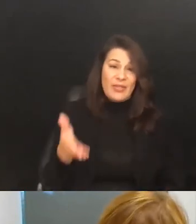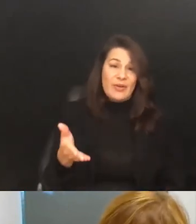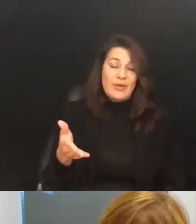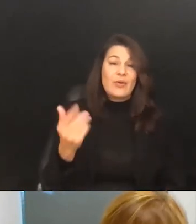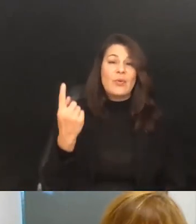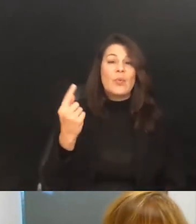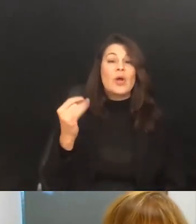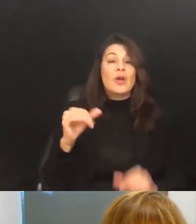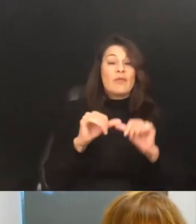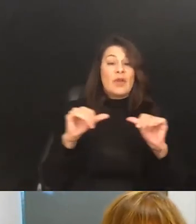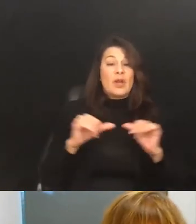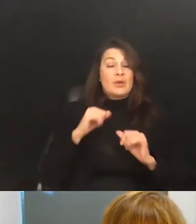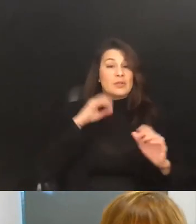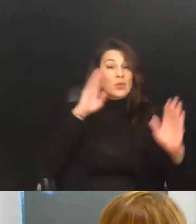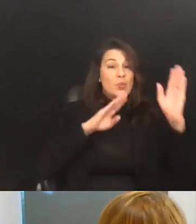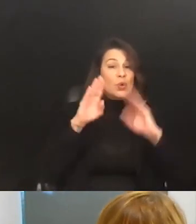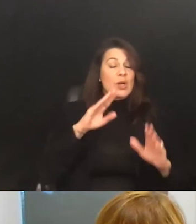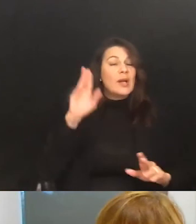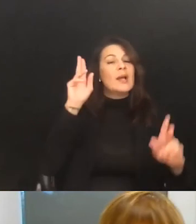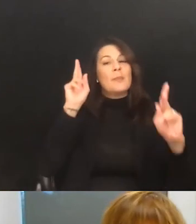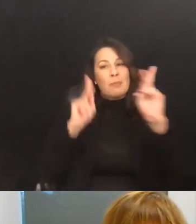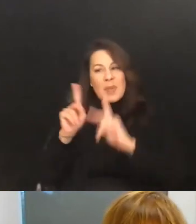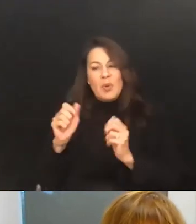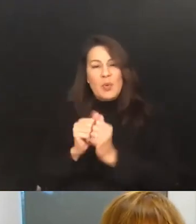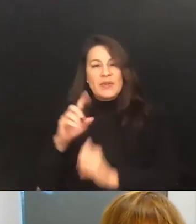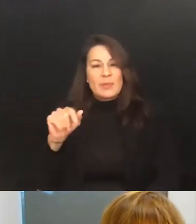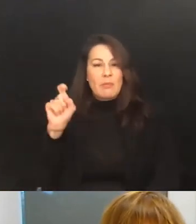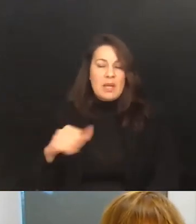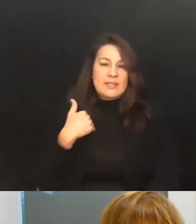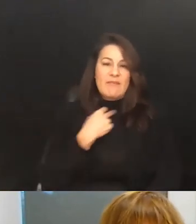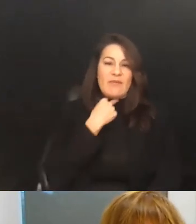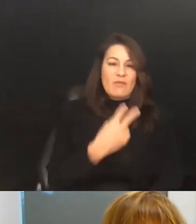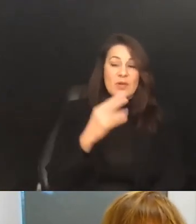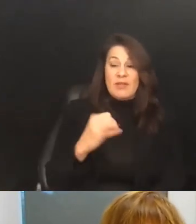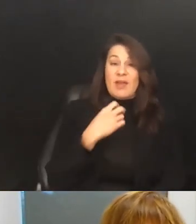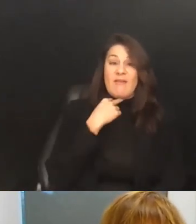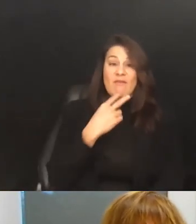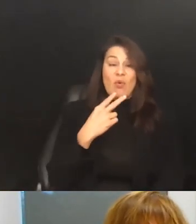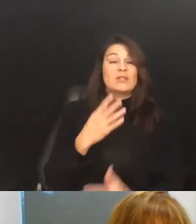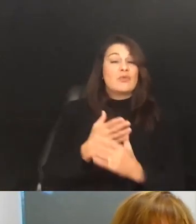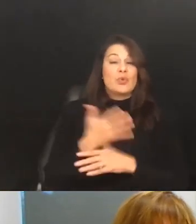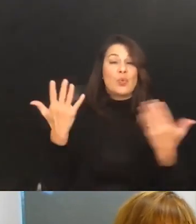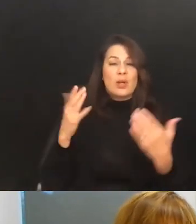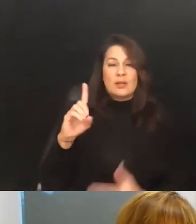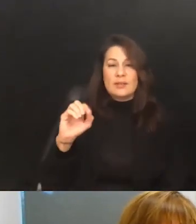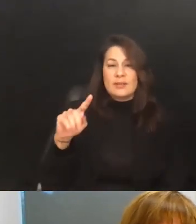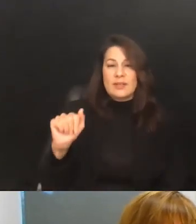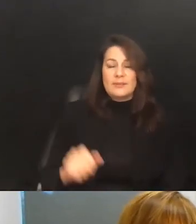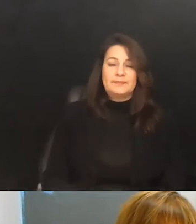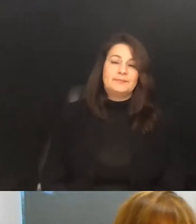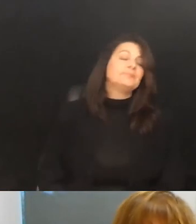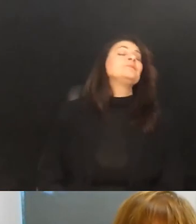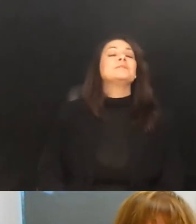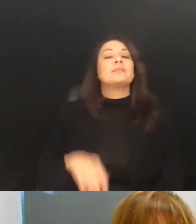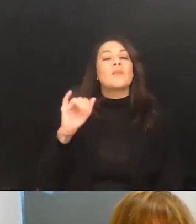worry about the most is just people with disabilities have to have a voice, and that voice in this case is through data. And I think that's the way we're going to